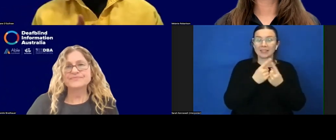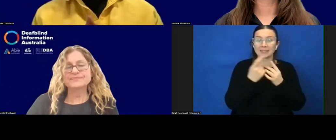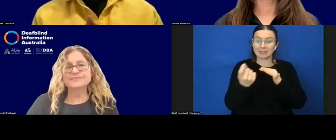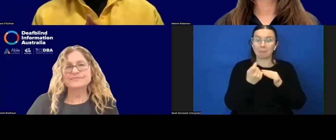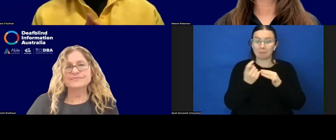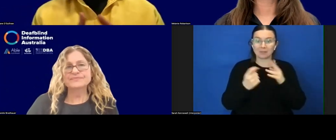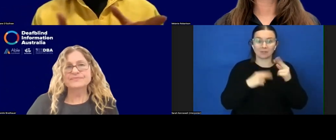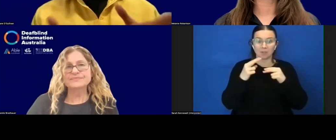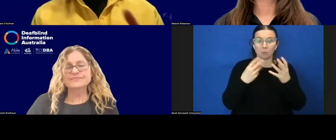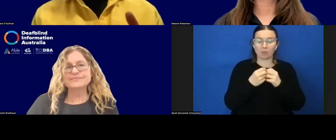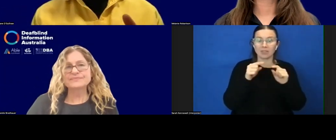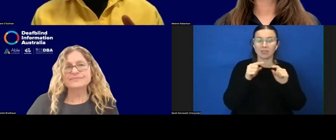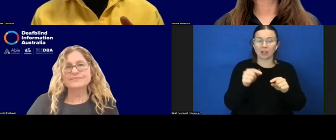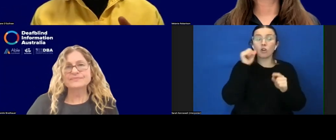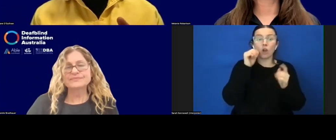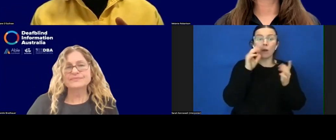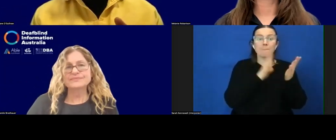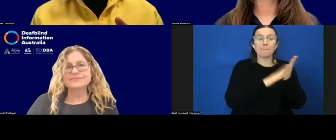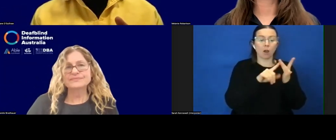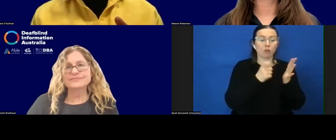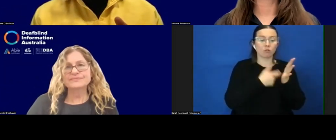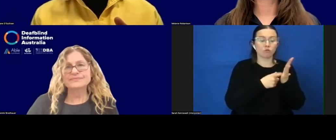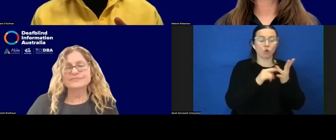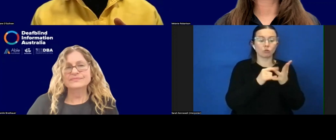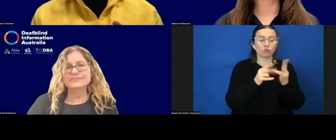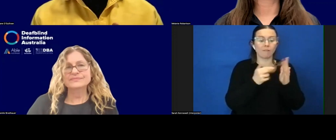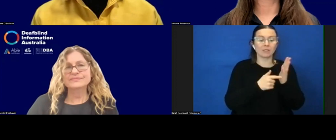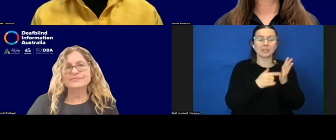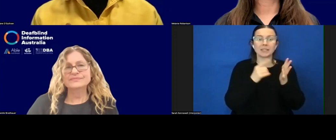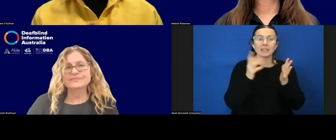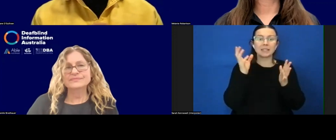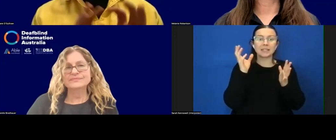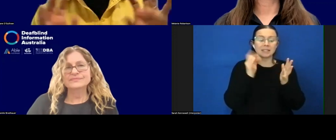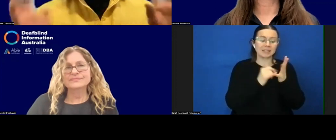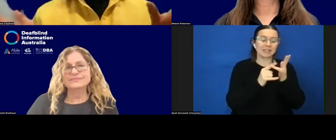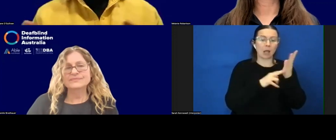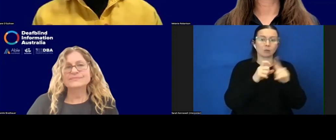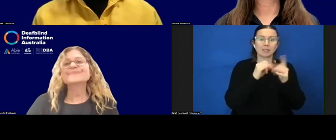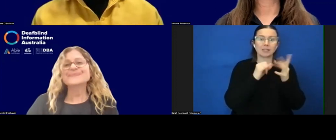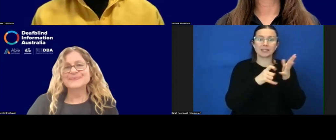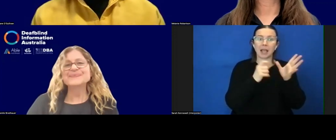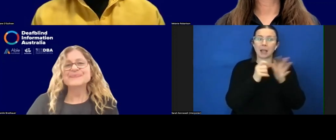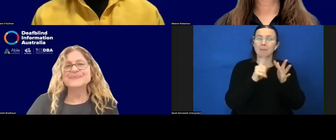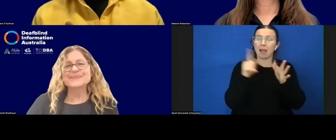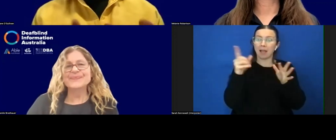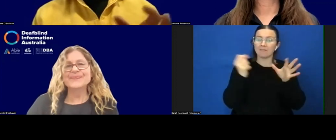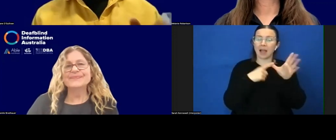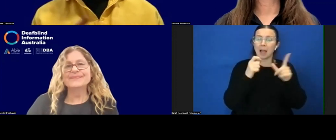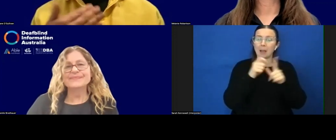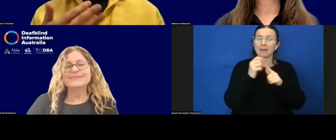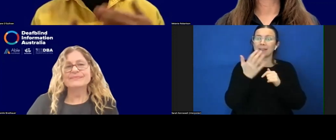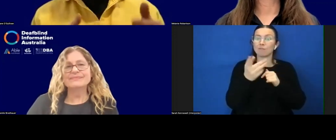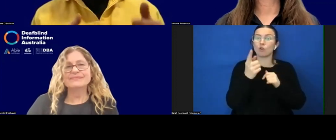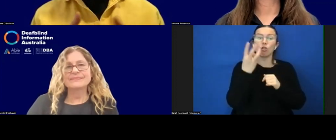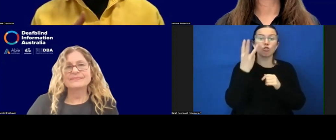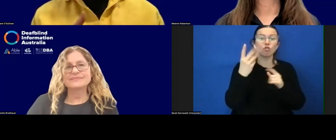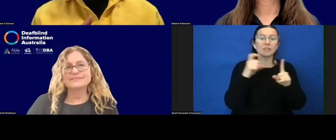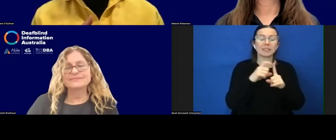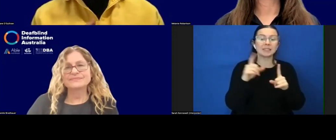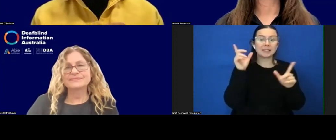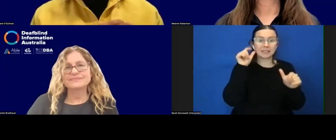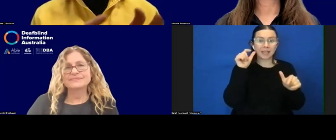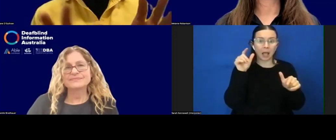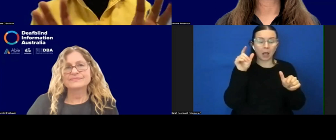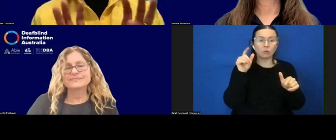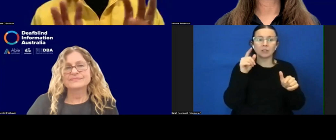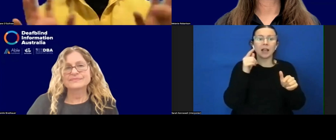know with Microsoft soundscape had an app that gives you that sort of a 3d sound. Um, it's being re sort of furbished at the